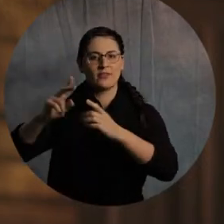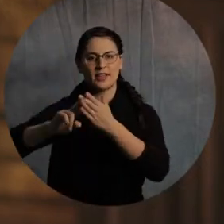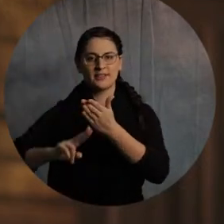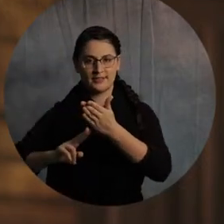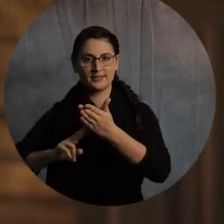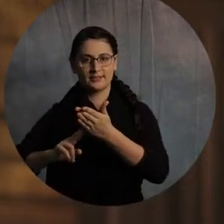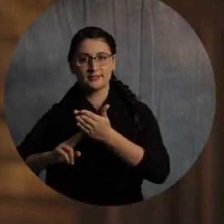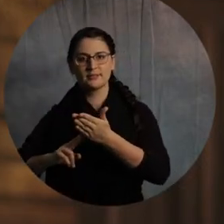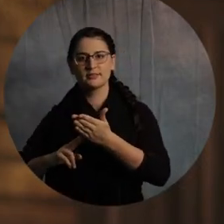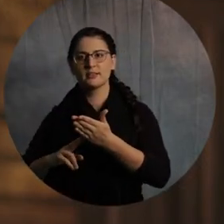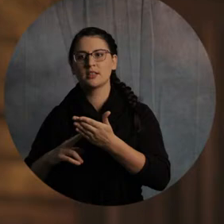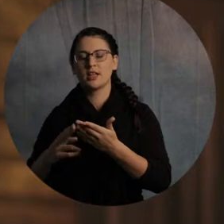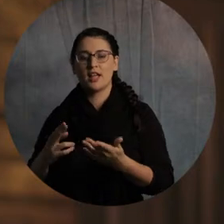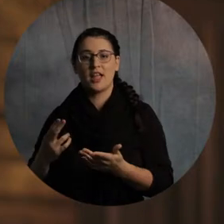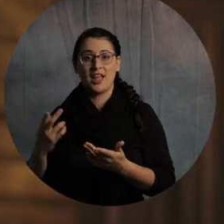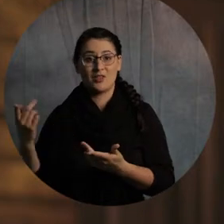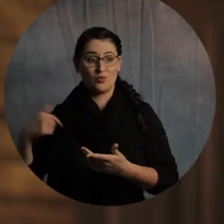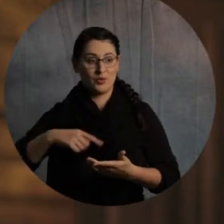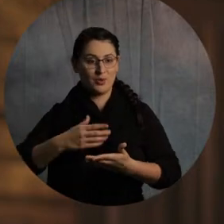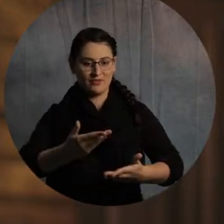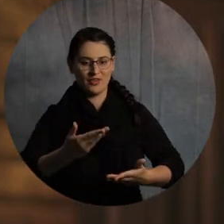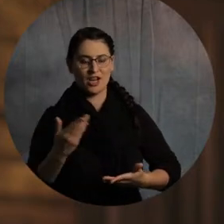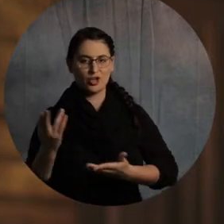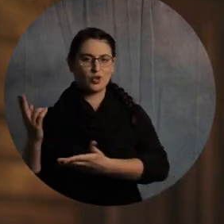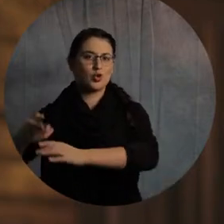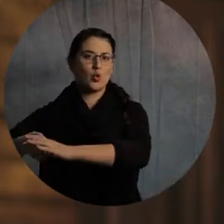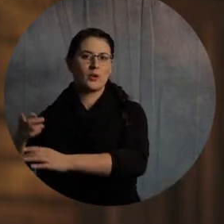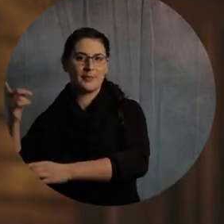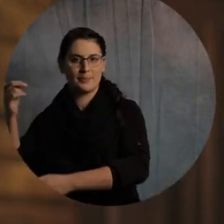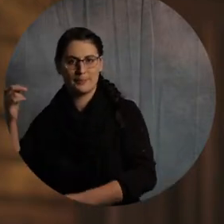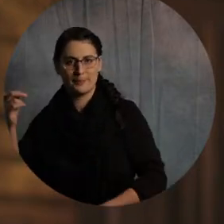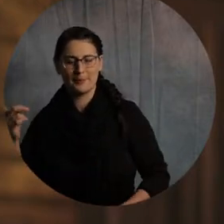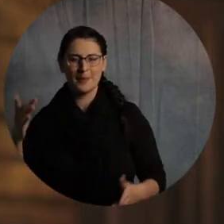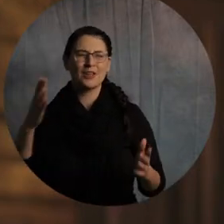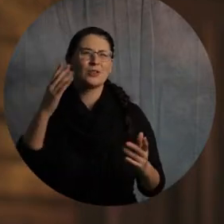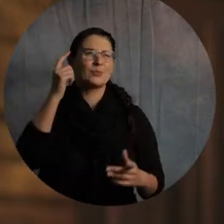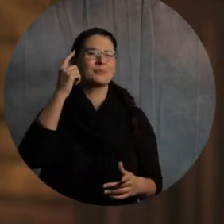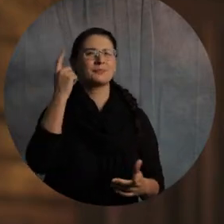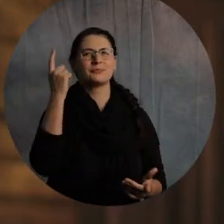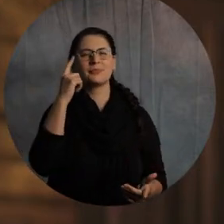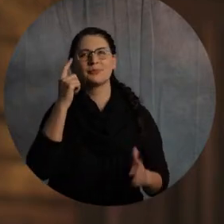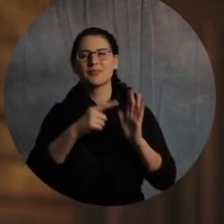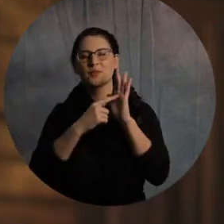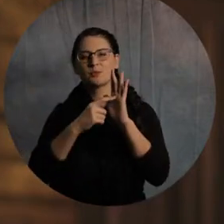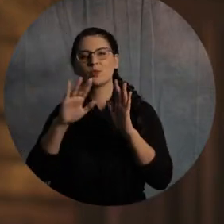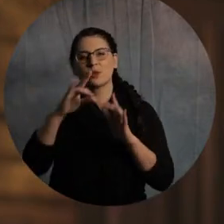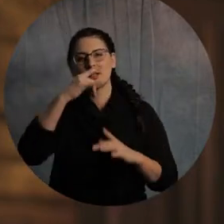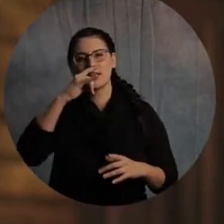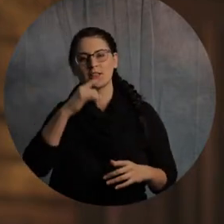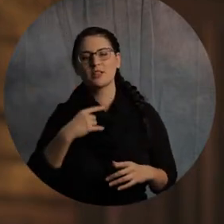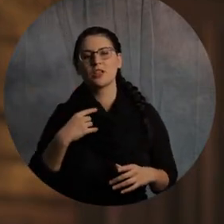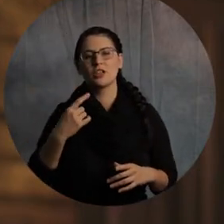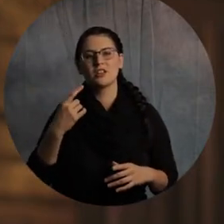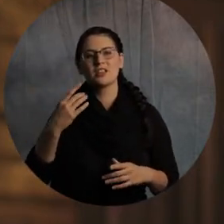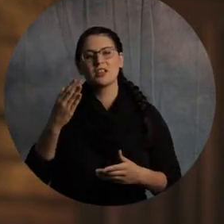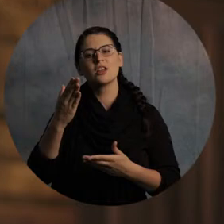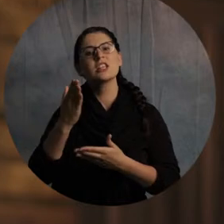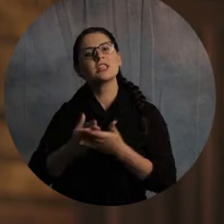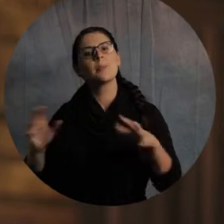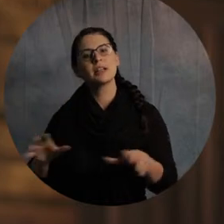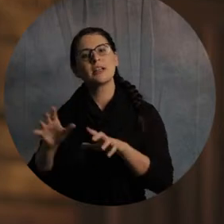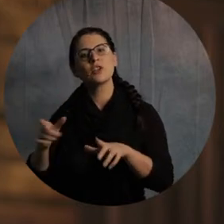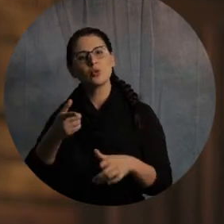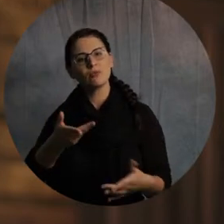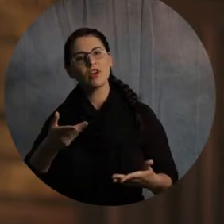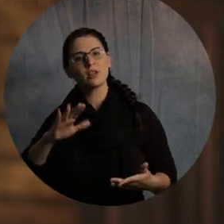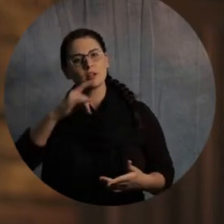Now, I don't know about your kids. Like, think about the things that you let your kids participate with you in. And the things that you don't. You know what mean? Like,